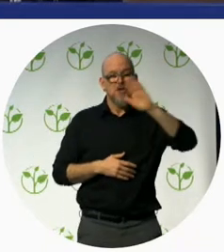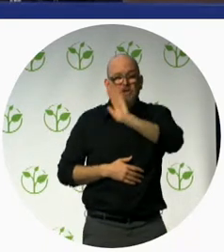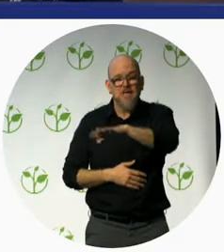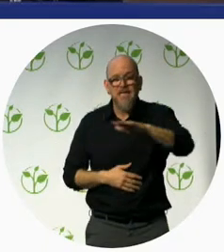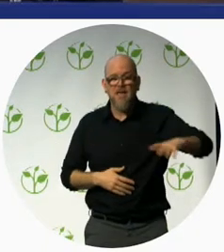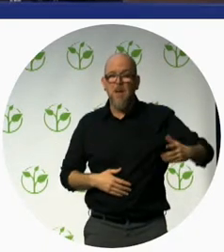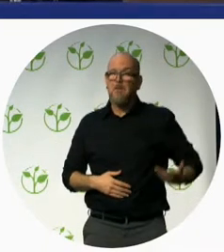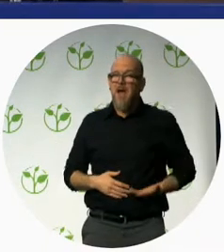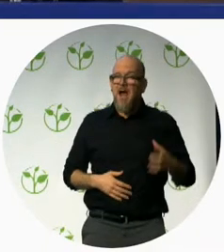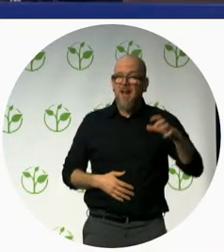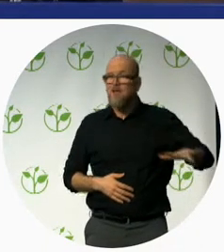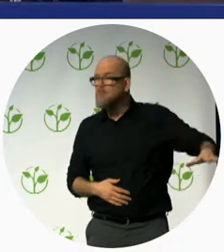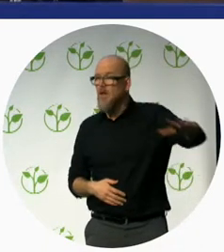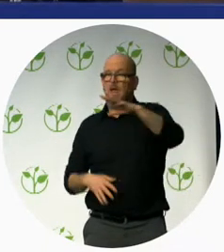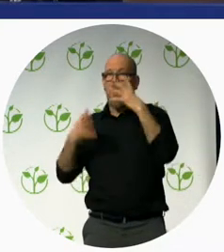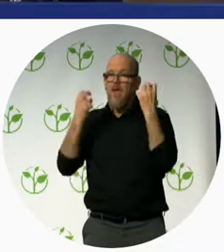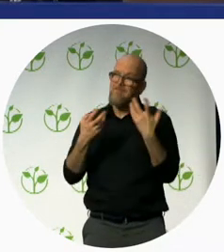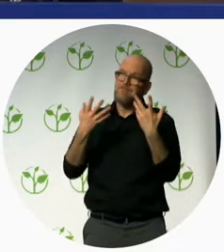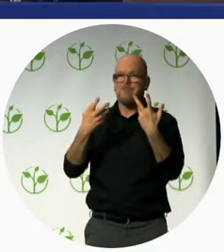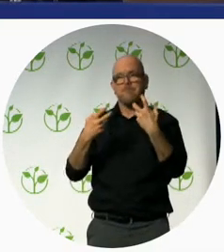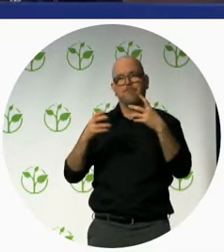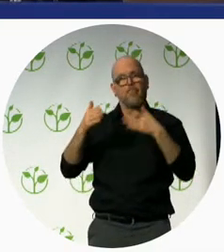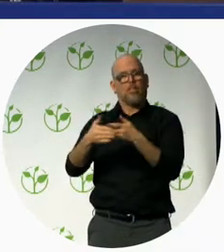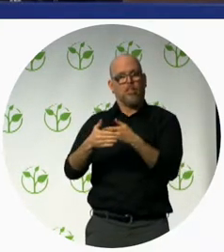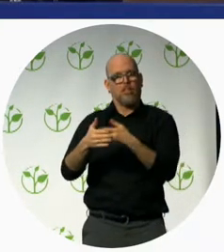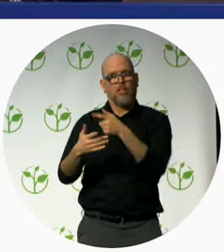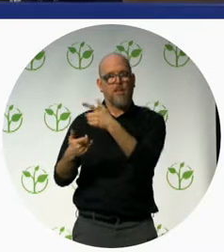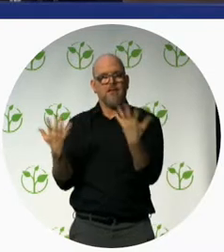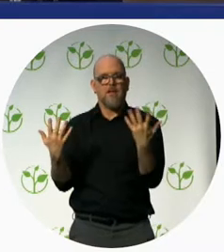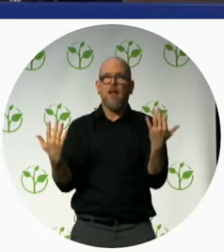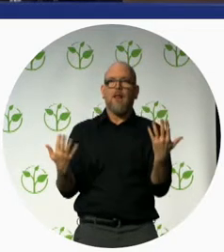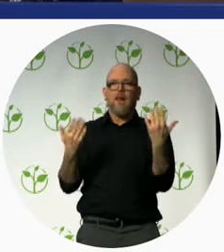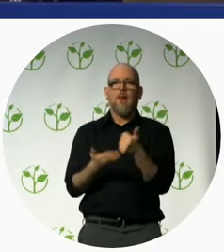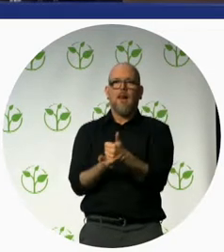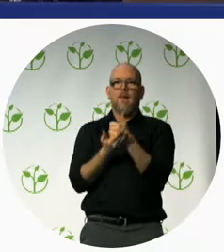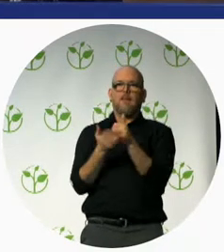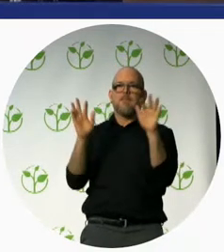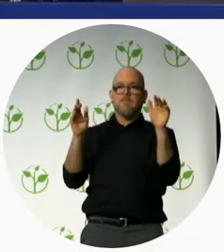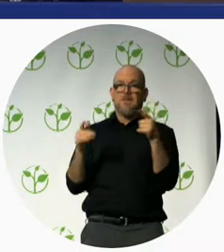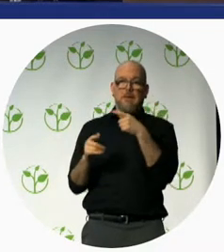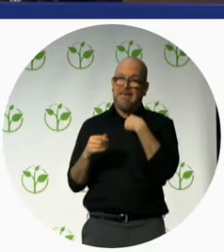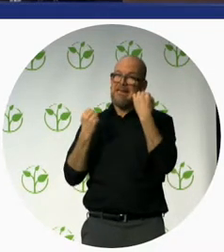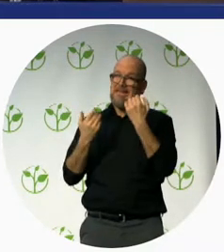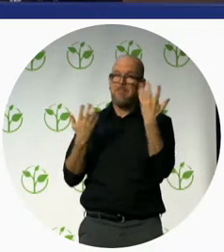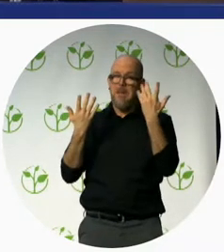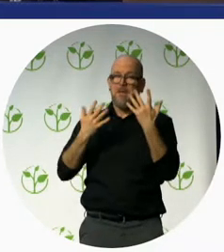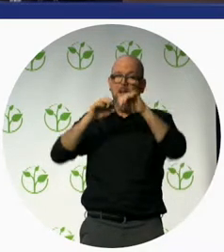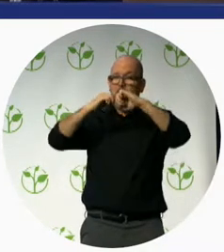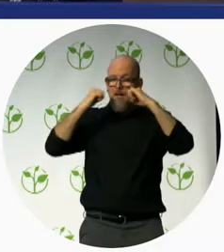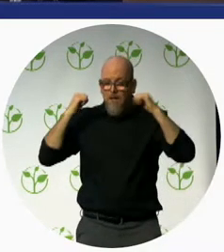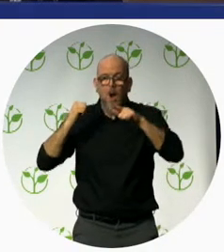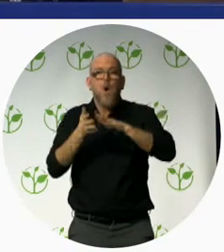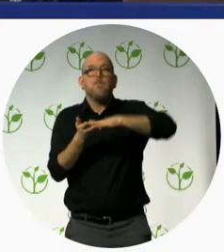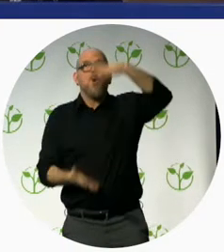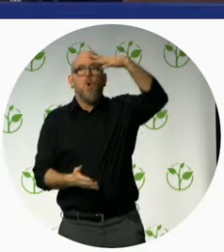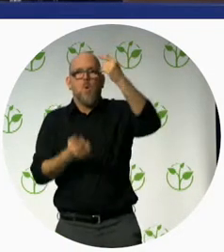which gives us a prevalence of 4 per thousand children an estimated 0.7 per thousand children are blind or visually